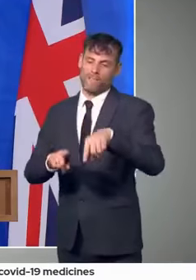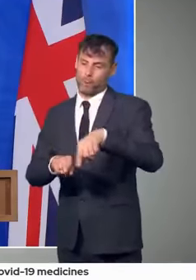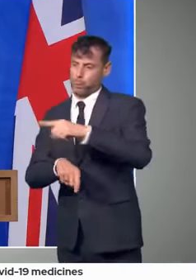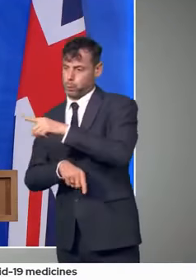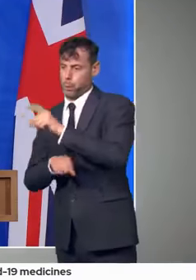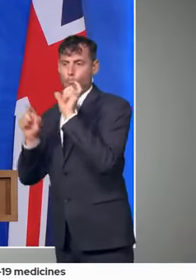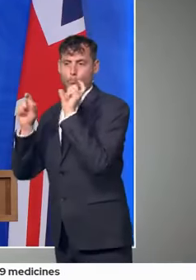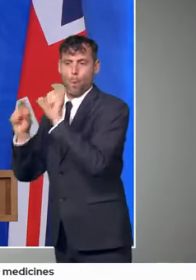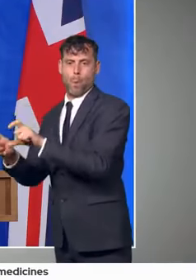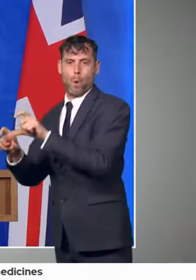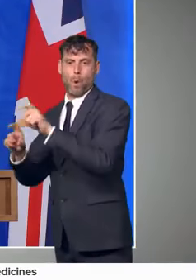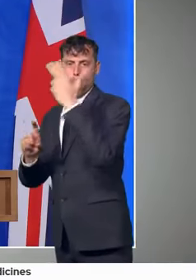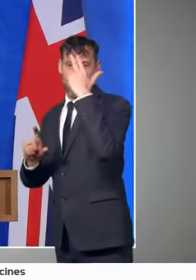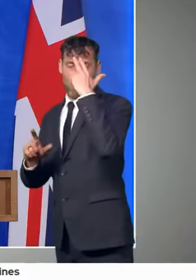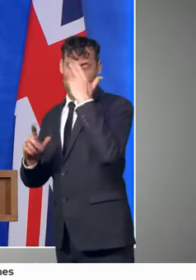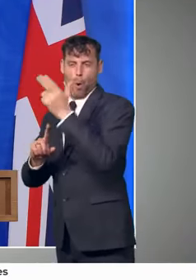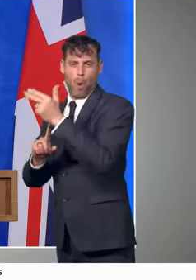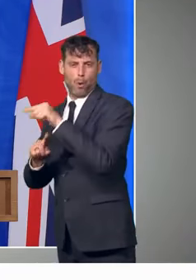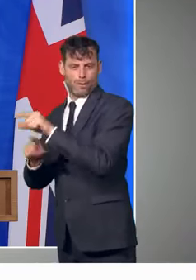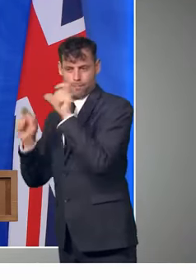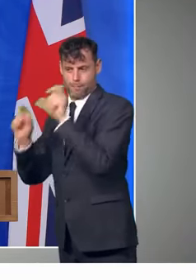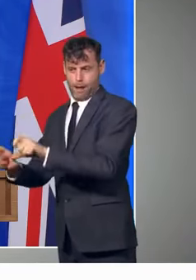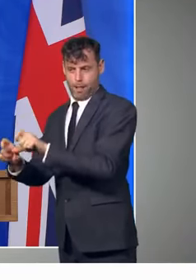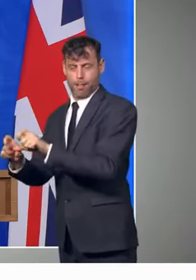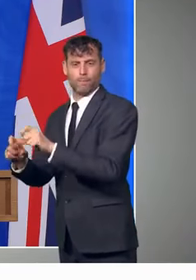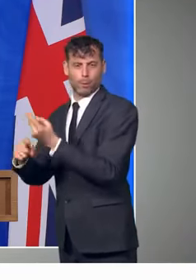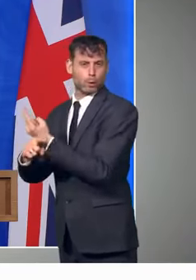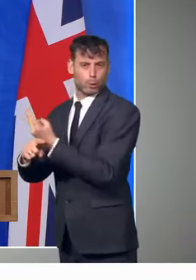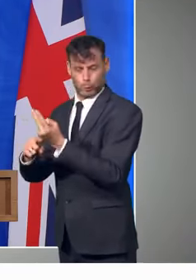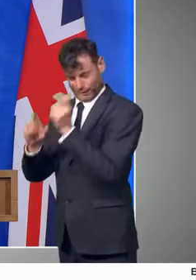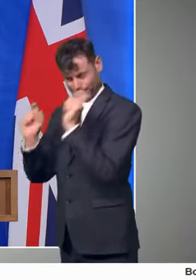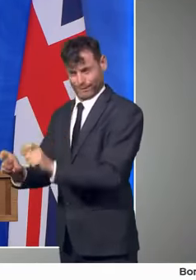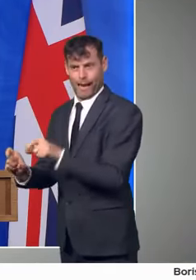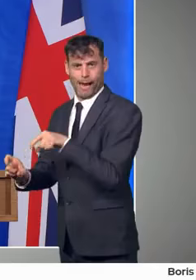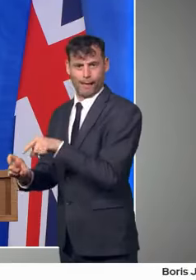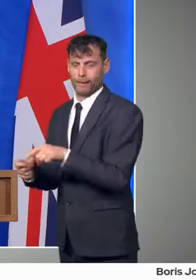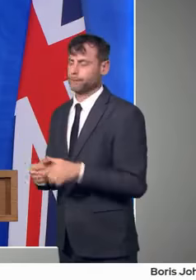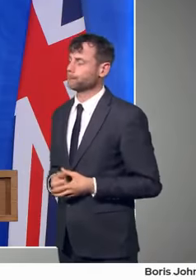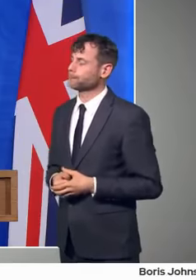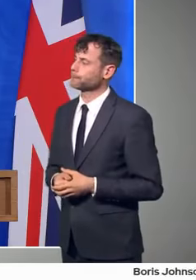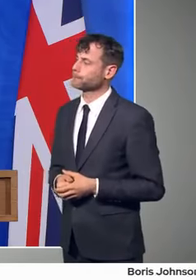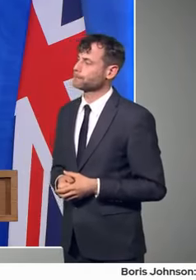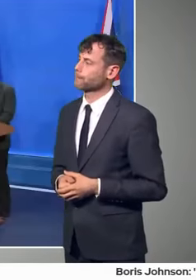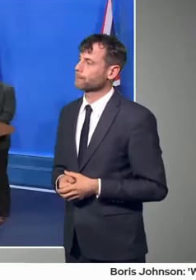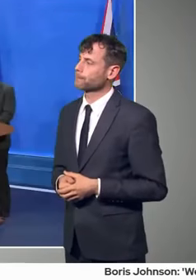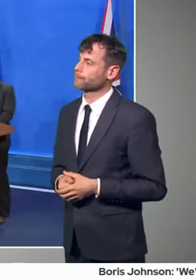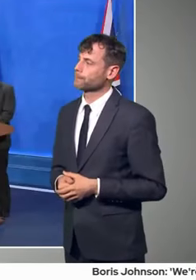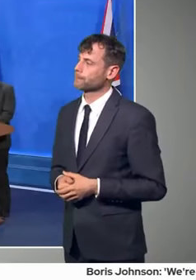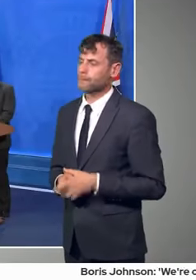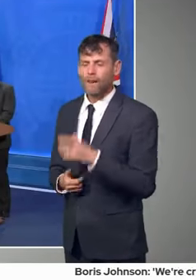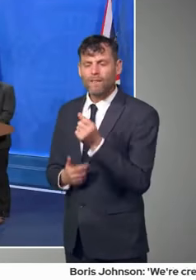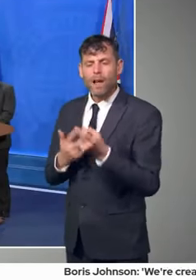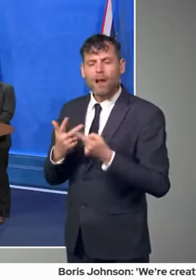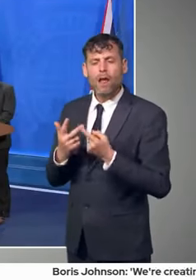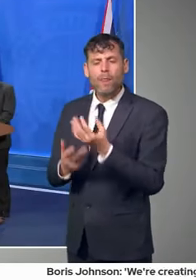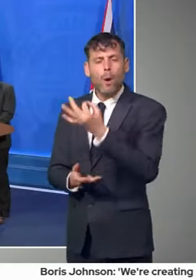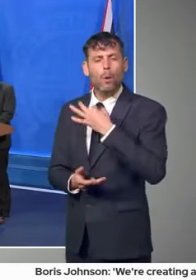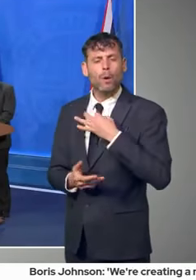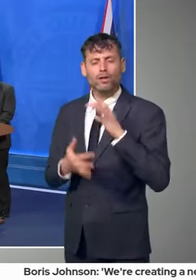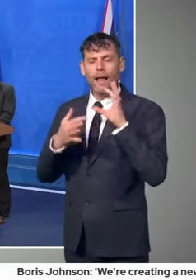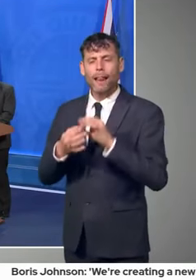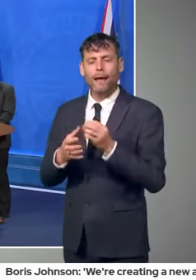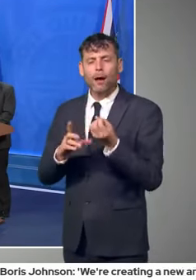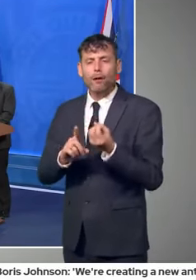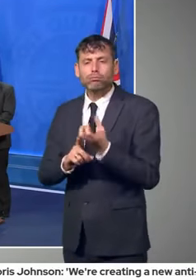quarantine. And on your question about climate change and how we can